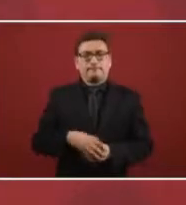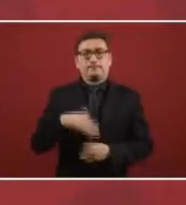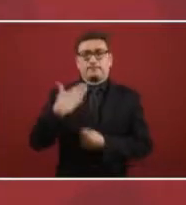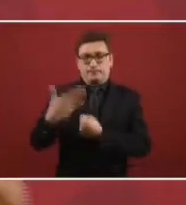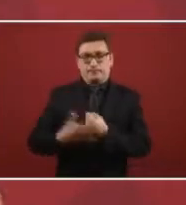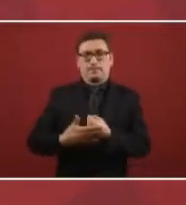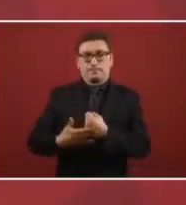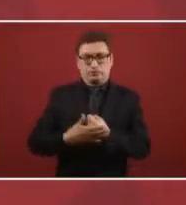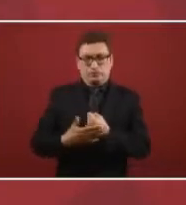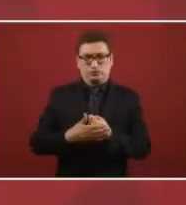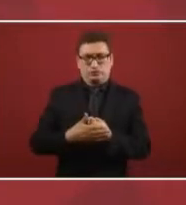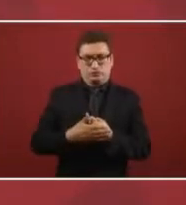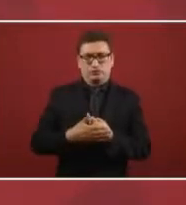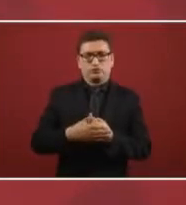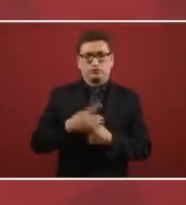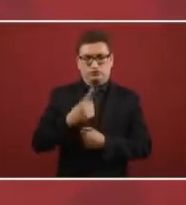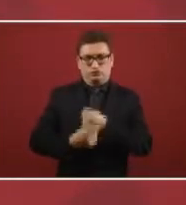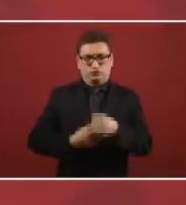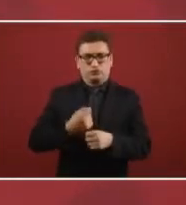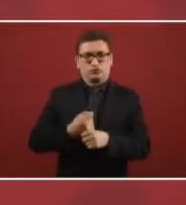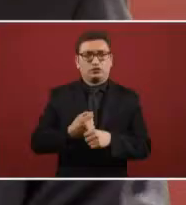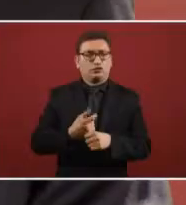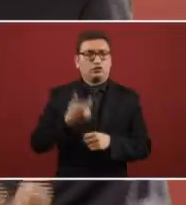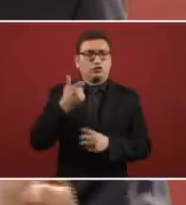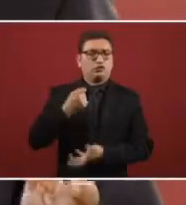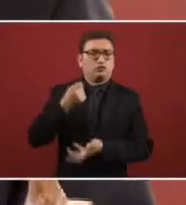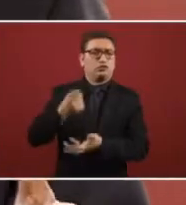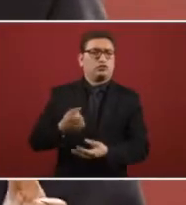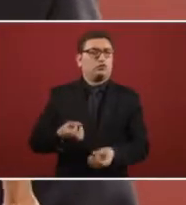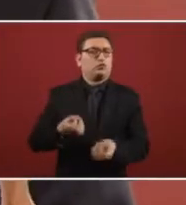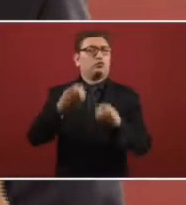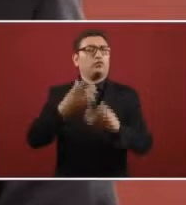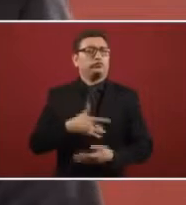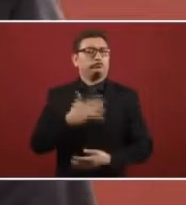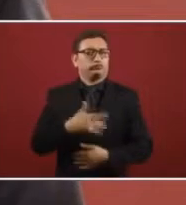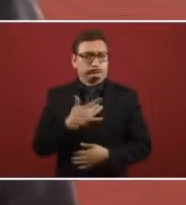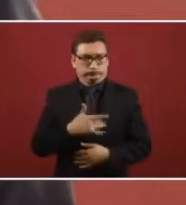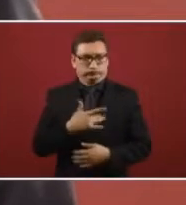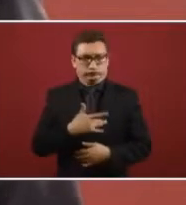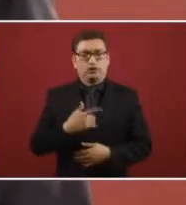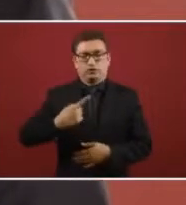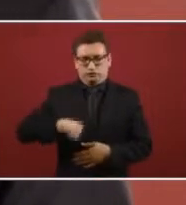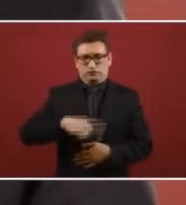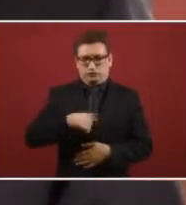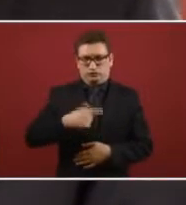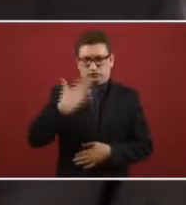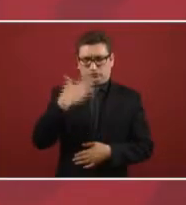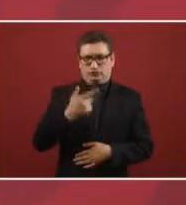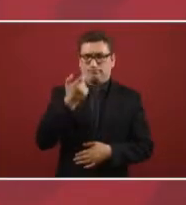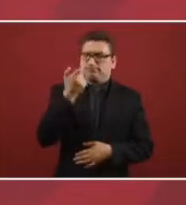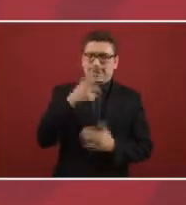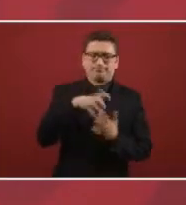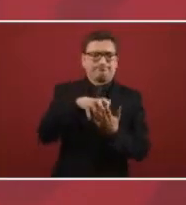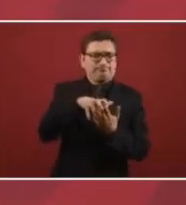we estimate to we will invest in the following year so we are saving